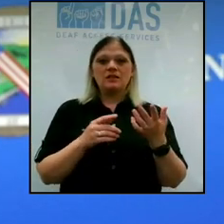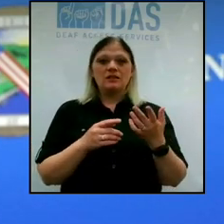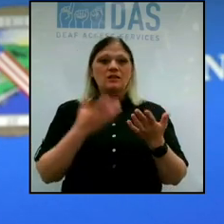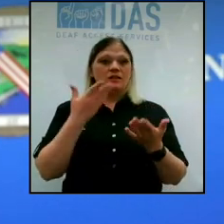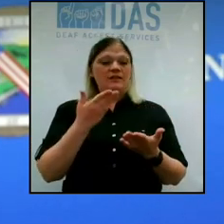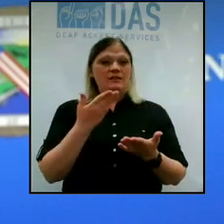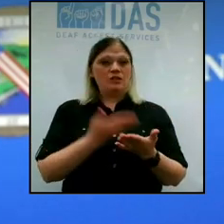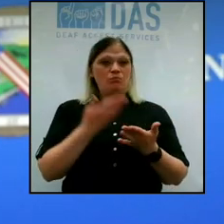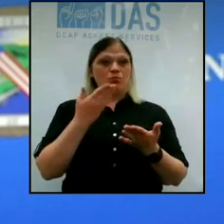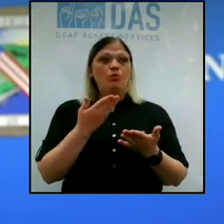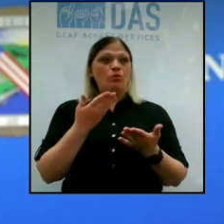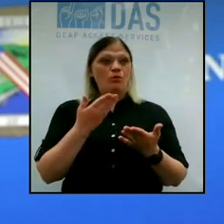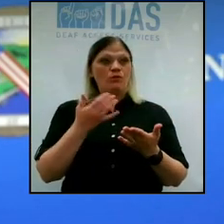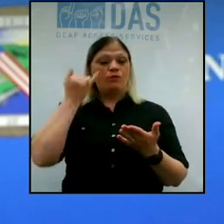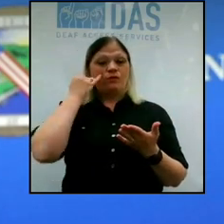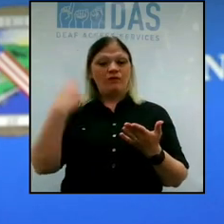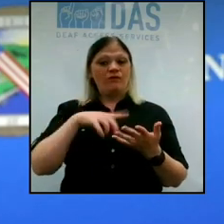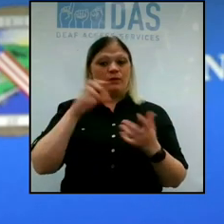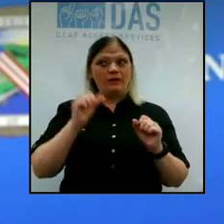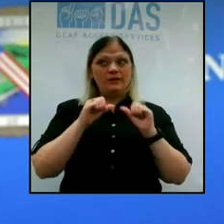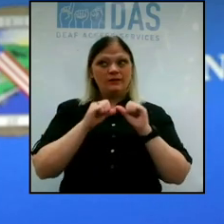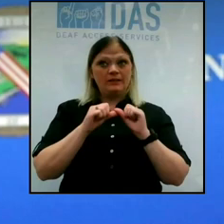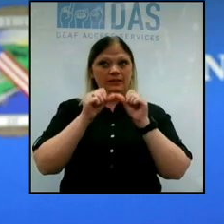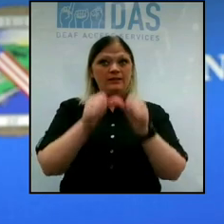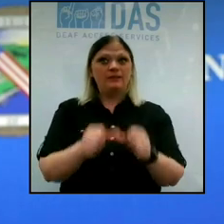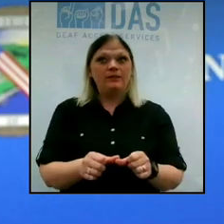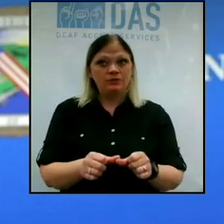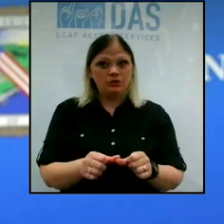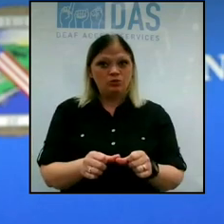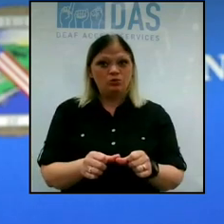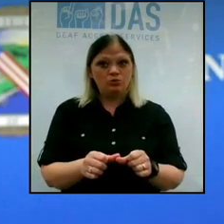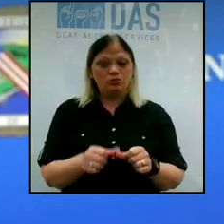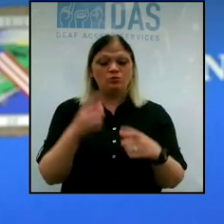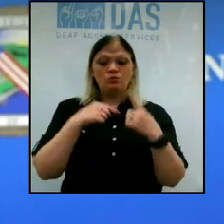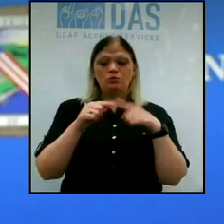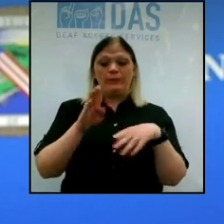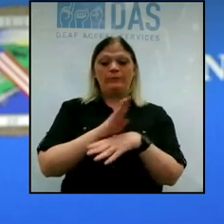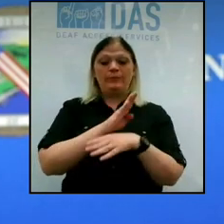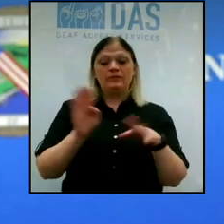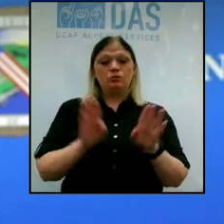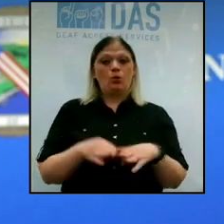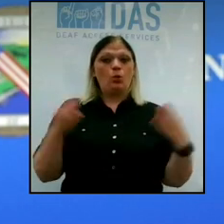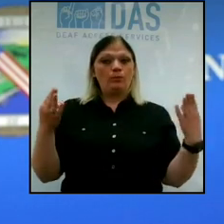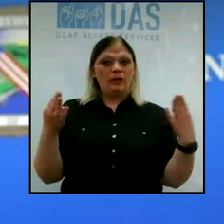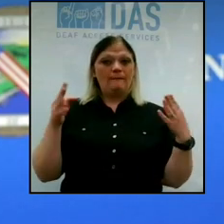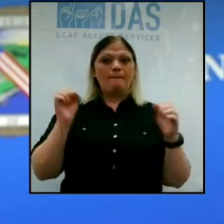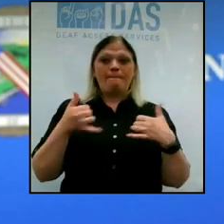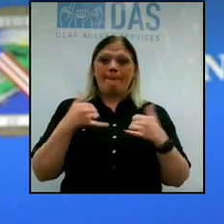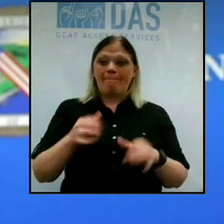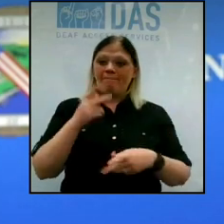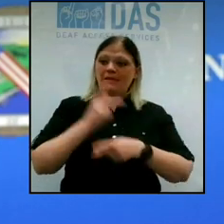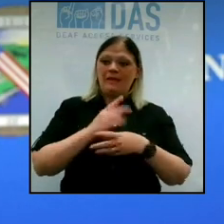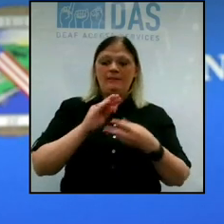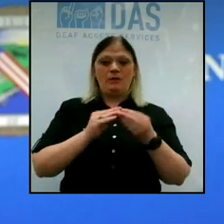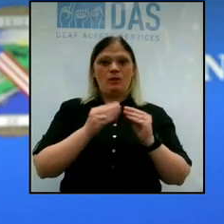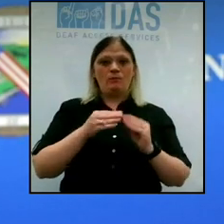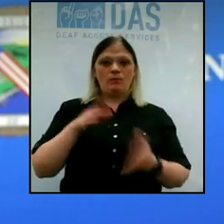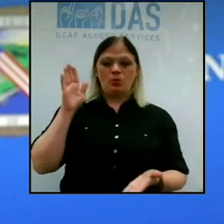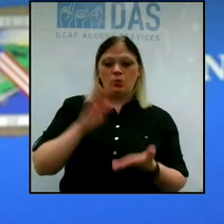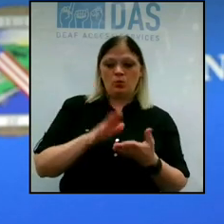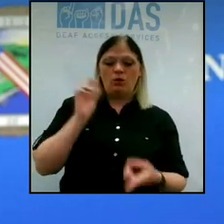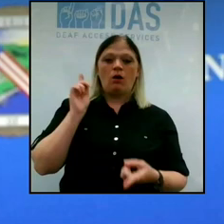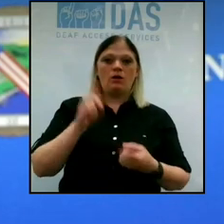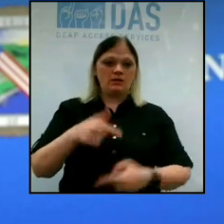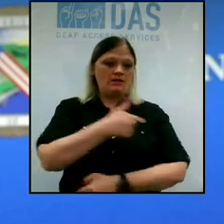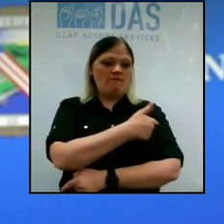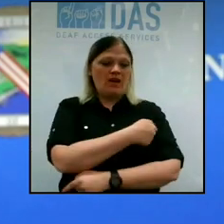us that if I think that if we can continue doing this, even then when businesses open up, we can still keep those numbers down until a vaccine